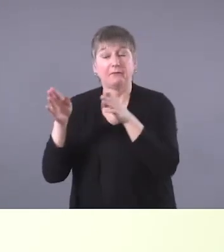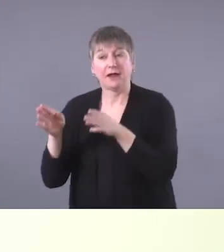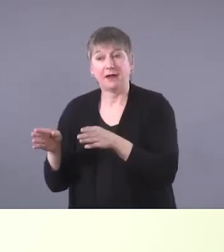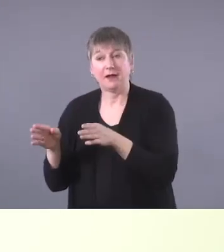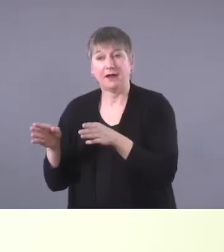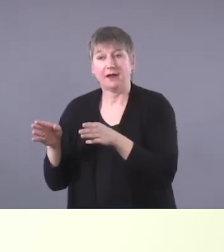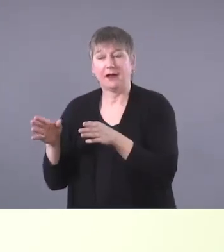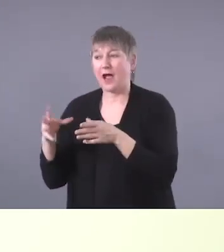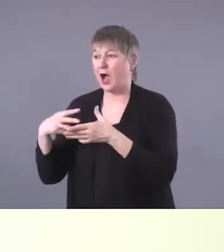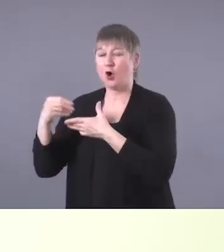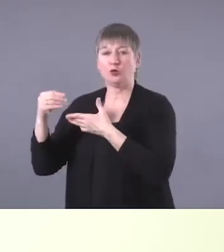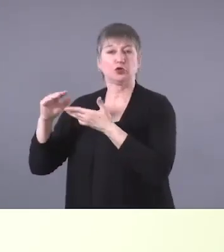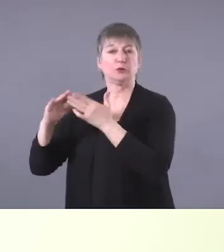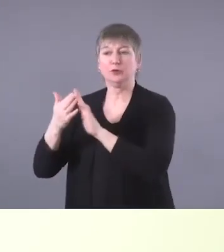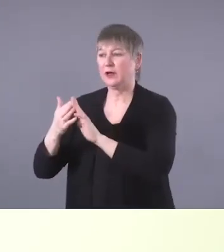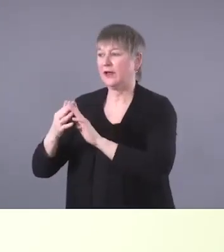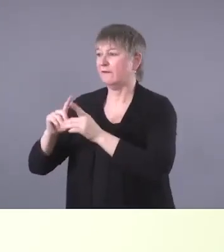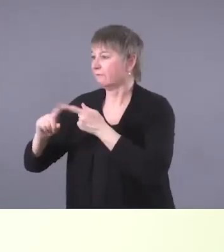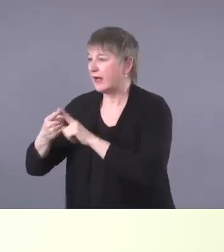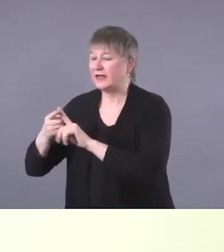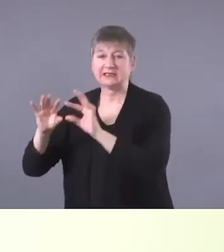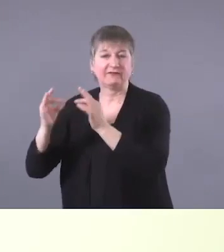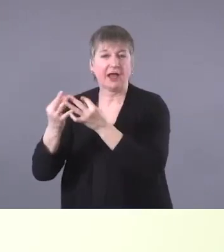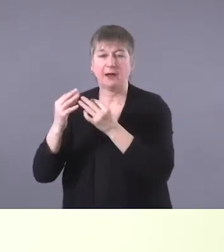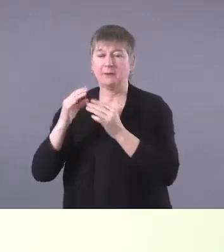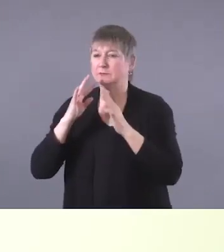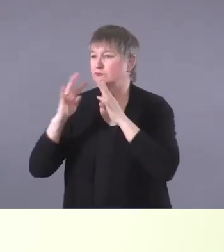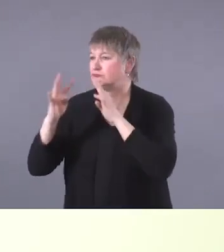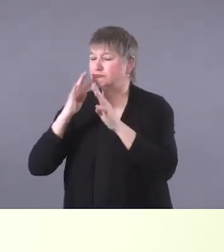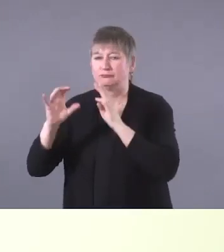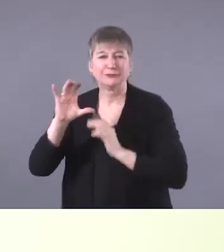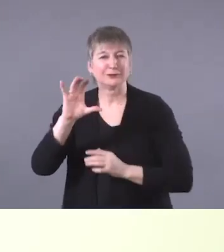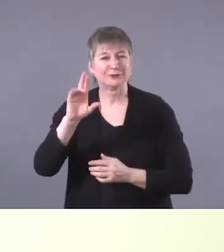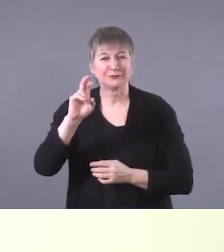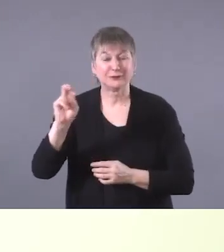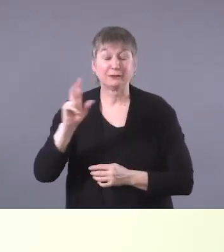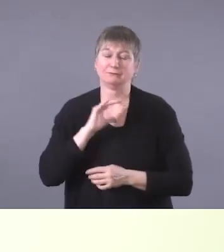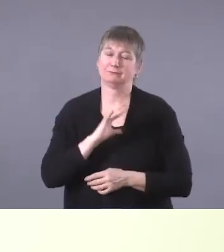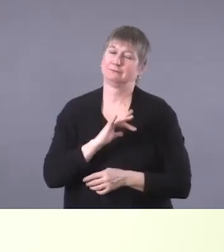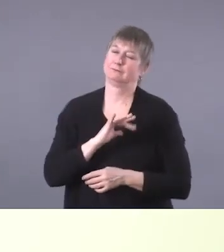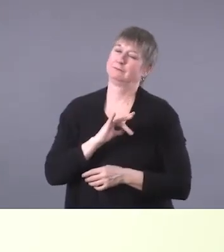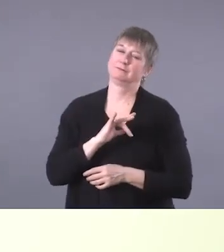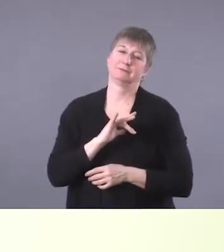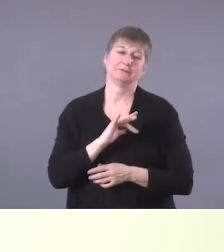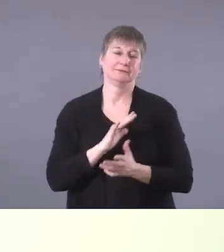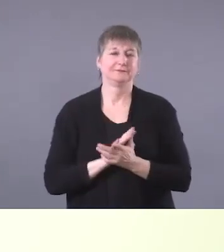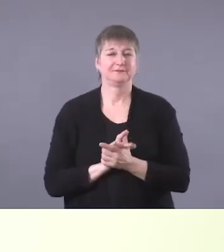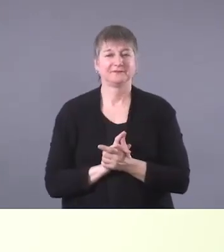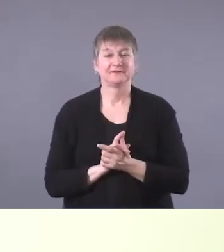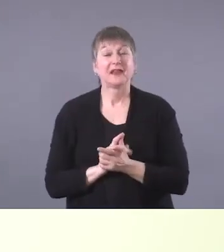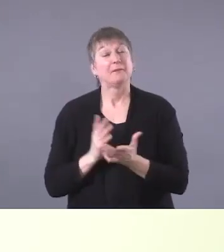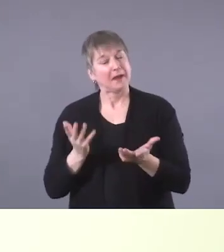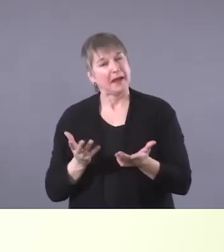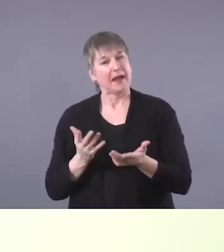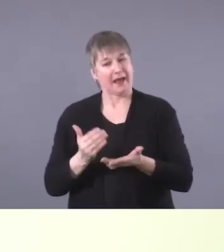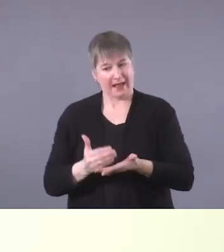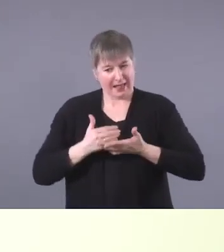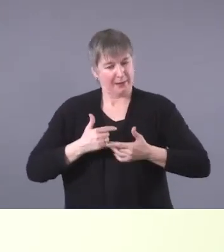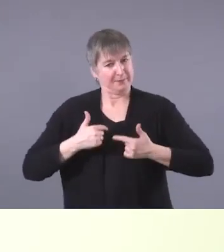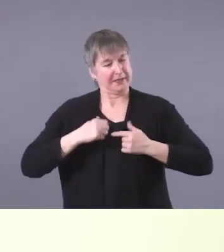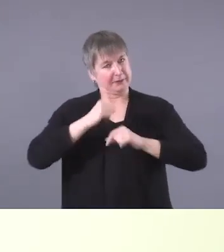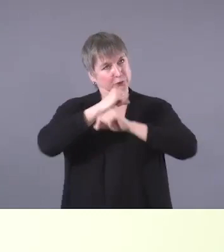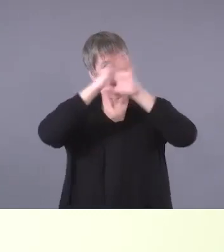but communicating with their friends and family is all increased. So it's really, it's really neat to see, but also helps us understand that we need to